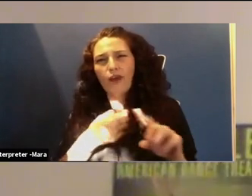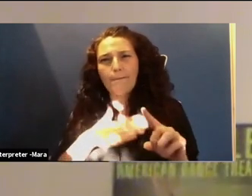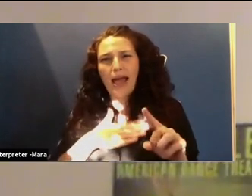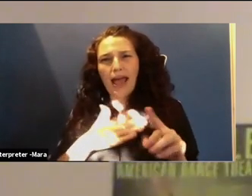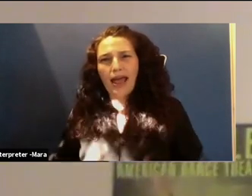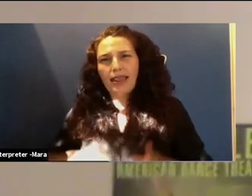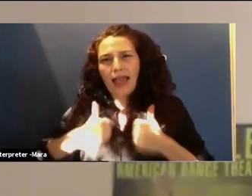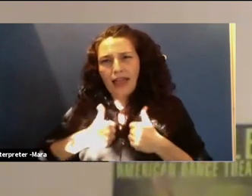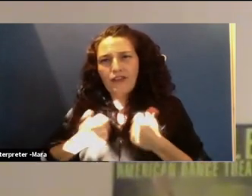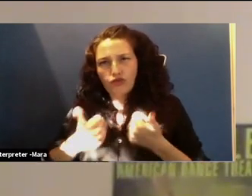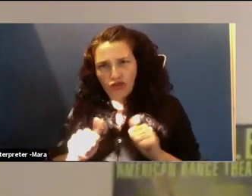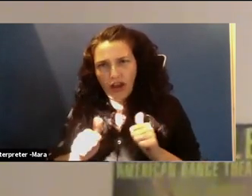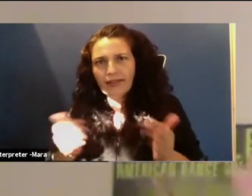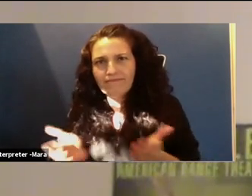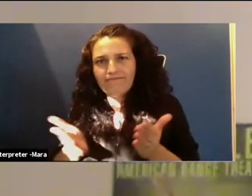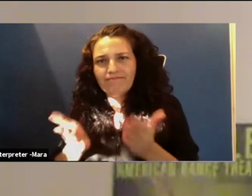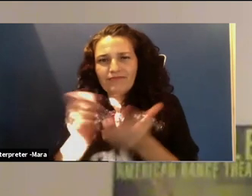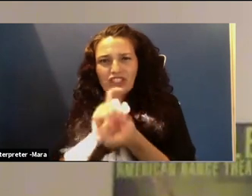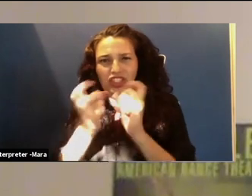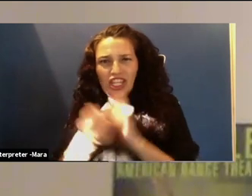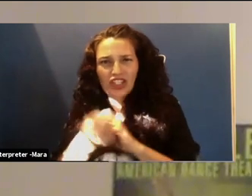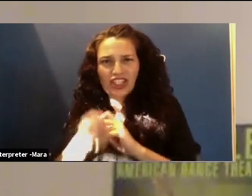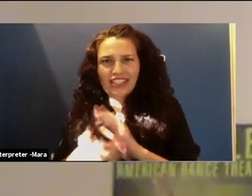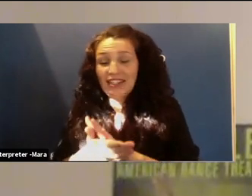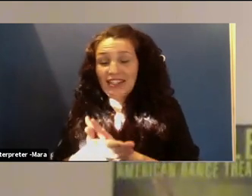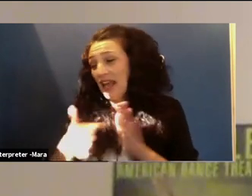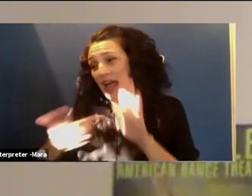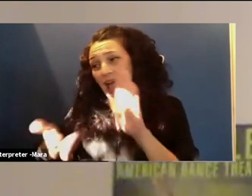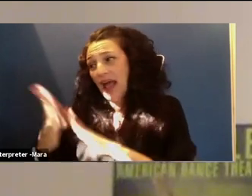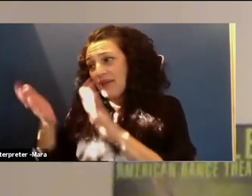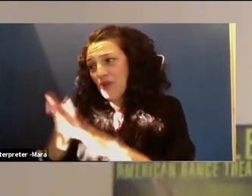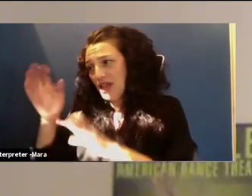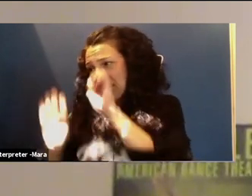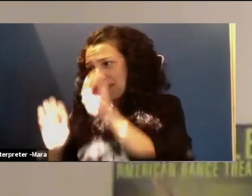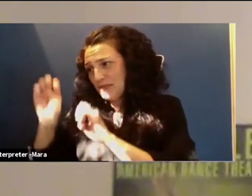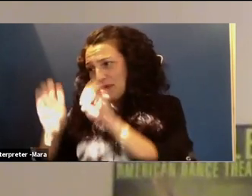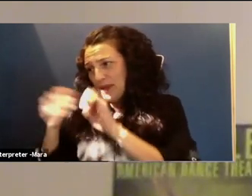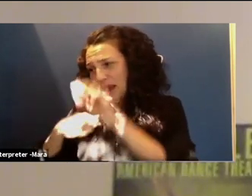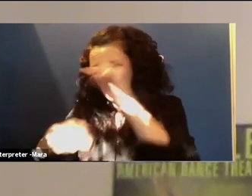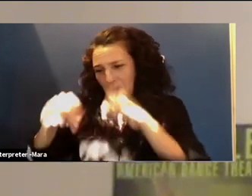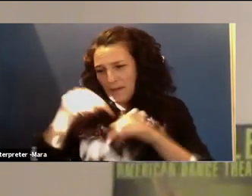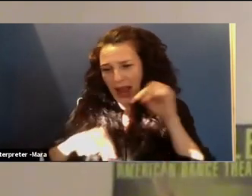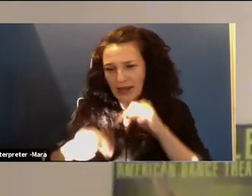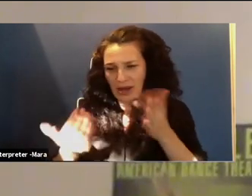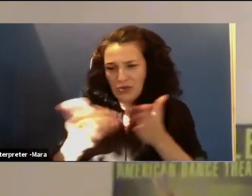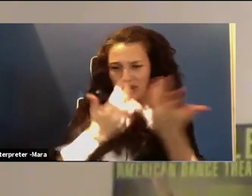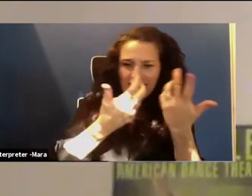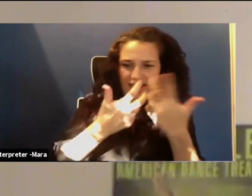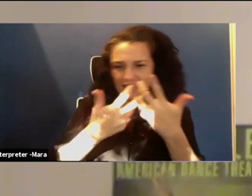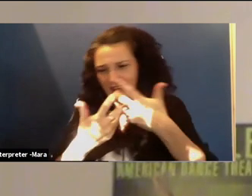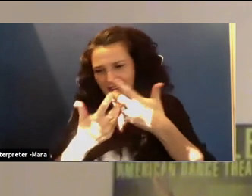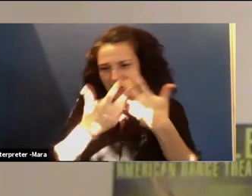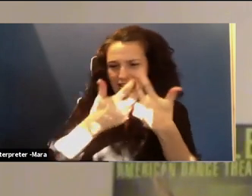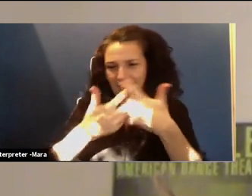to hopefully get myself there and I run the experiment. And then I go back and I, I realign if things didn't work out